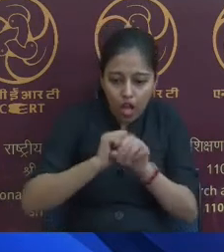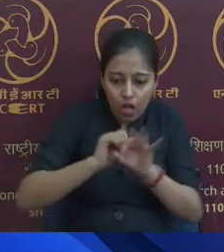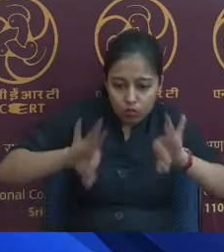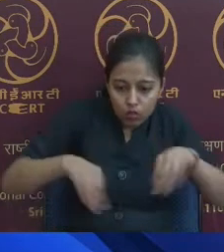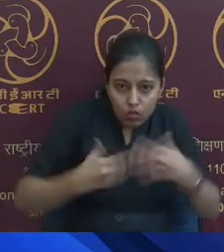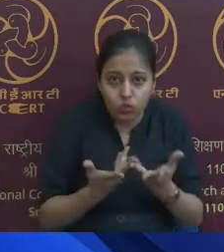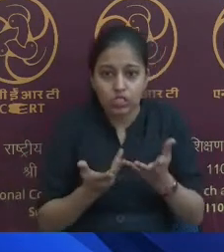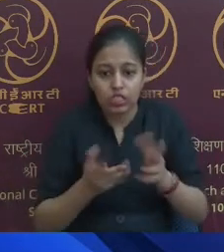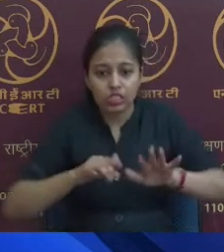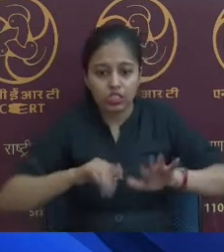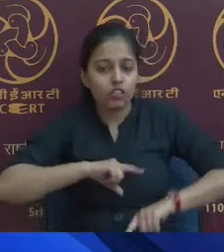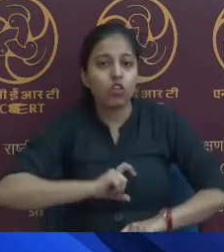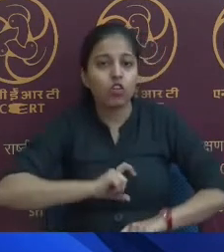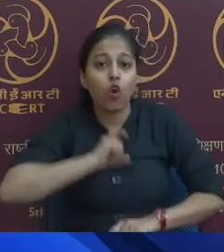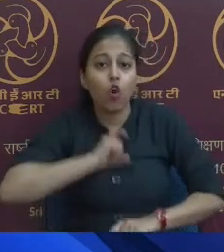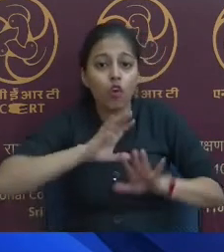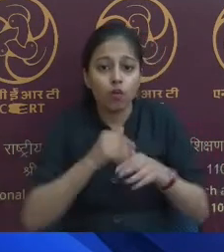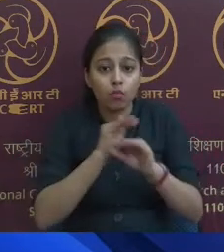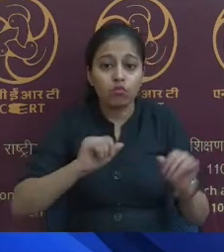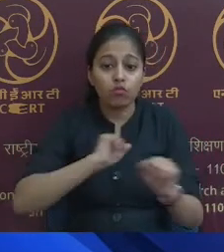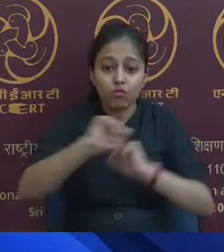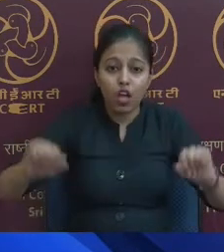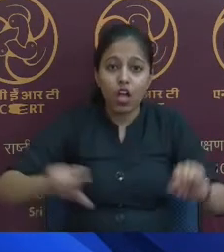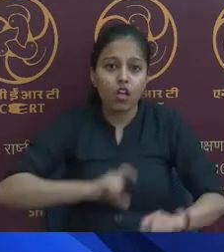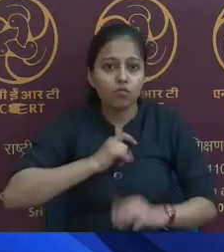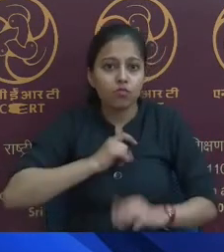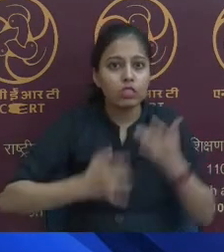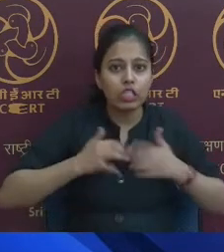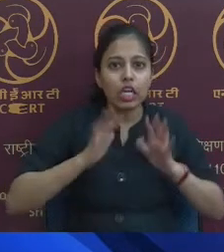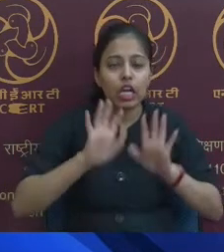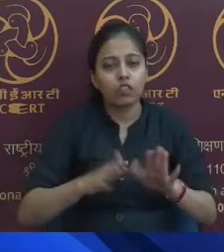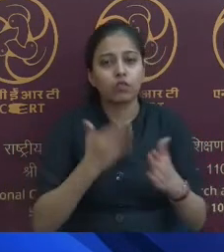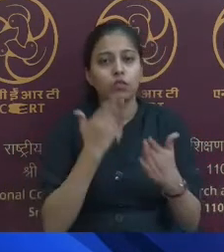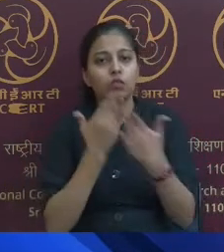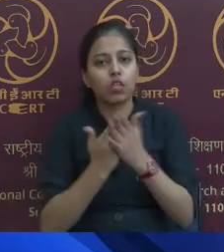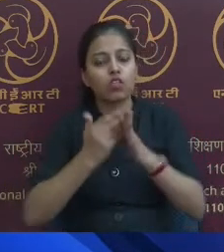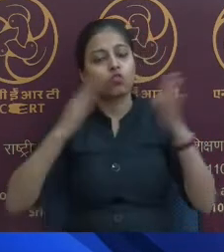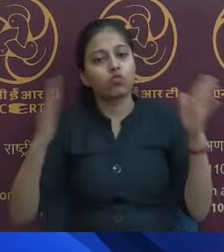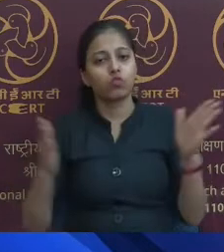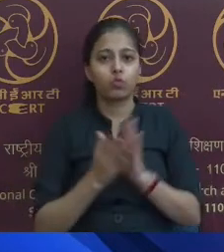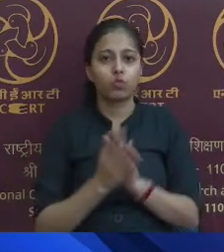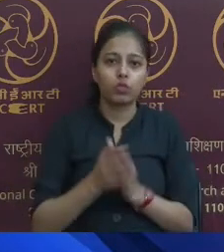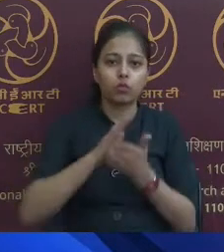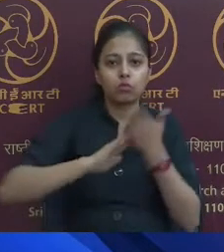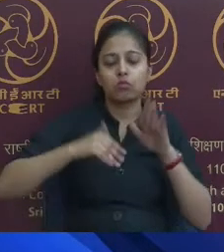of students. Thank you. Thanks a lot for listening me. Thank you.